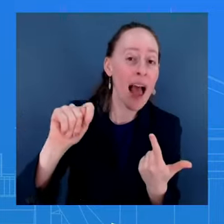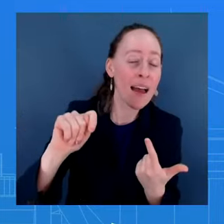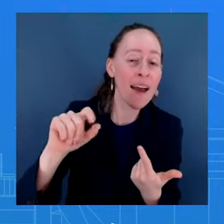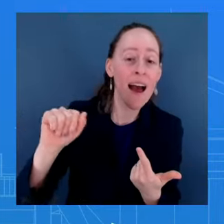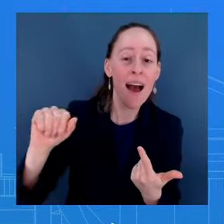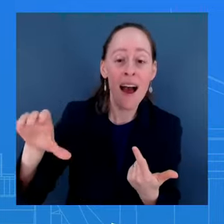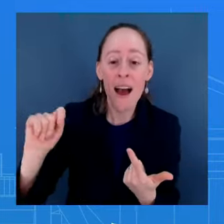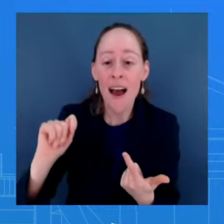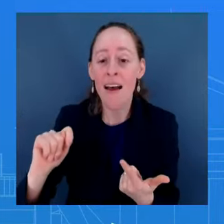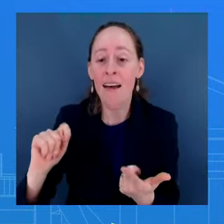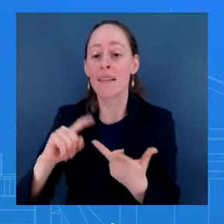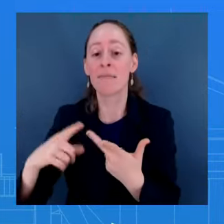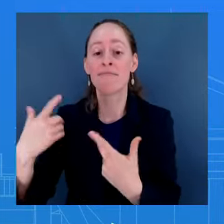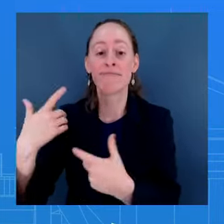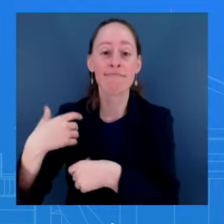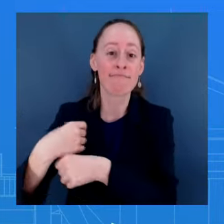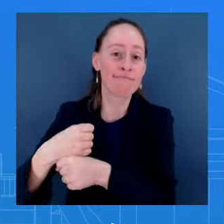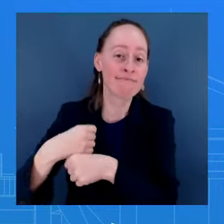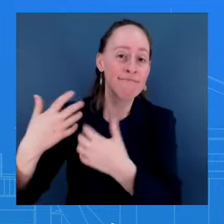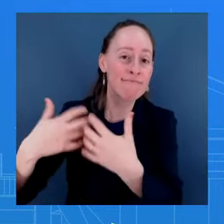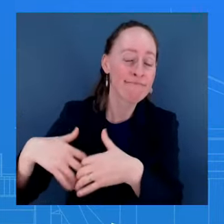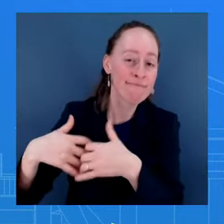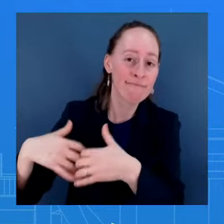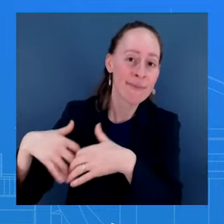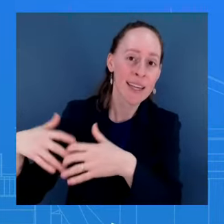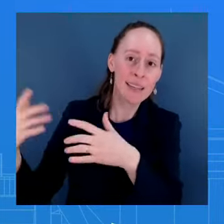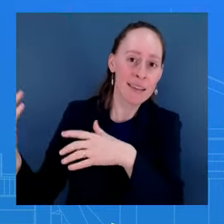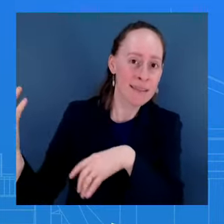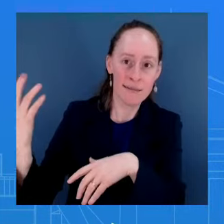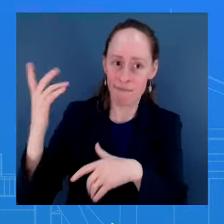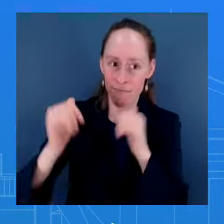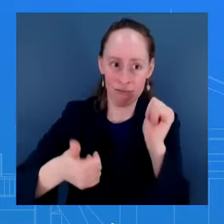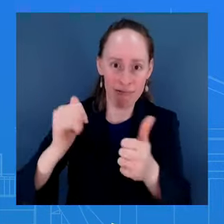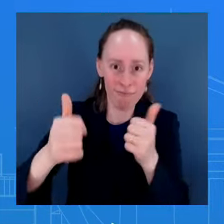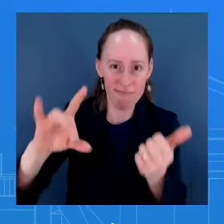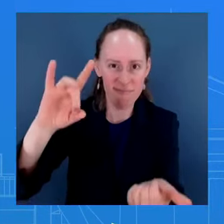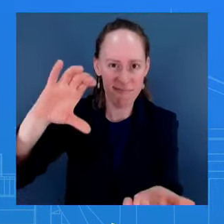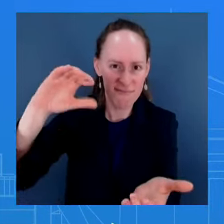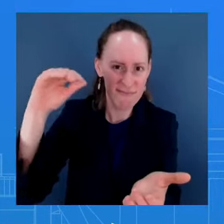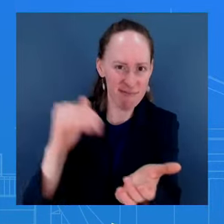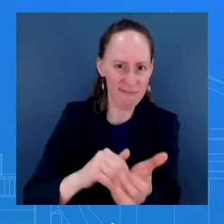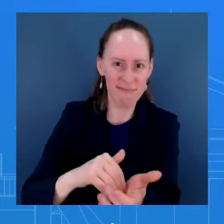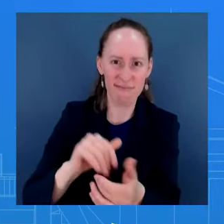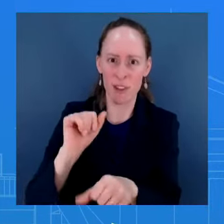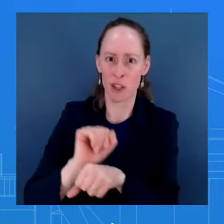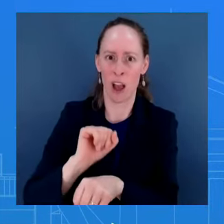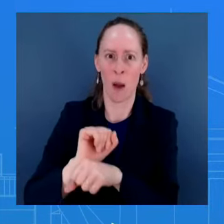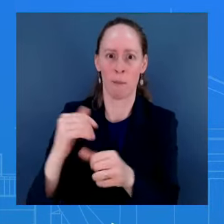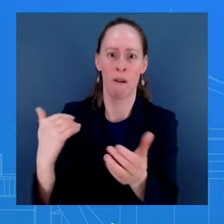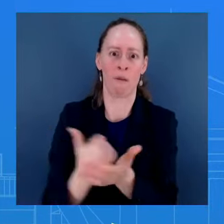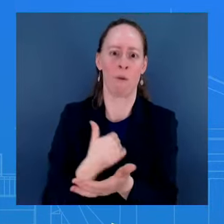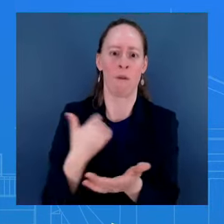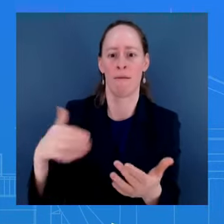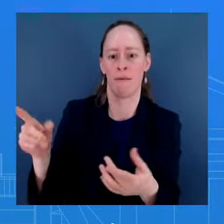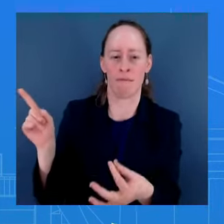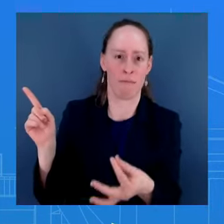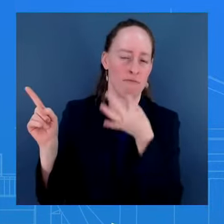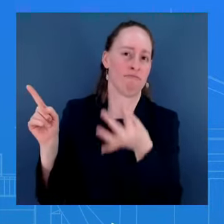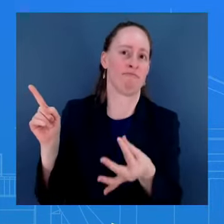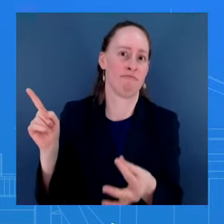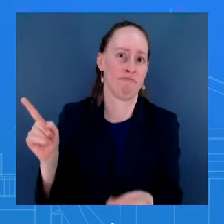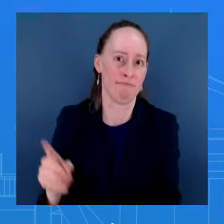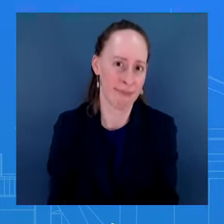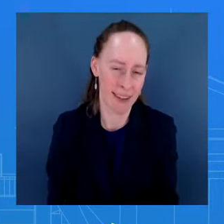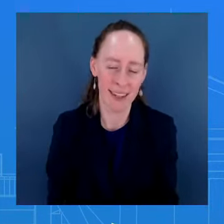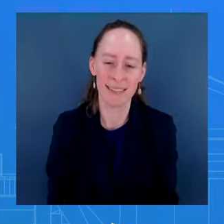do. And guess what? That's because of his experience. And so just for clarity, it's possible that there will be no Joe Biden,